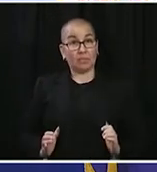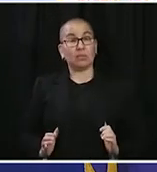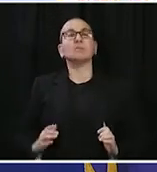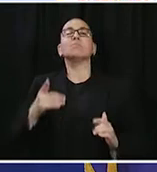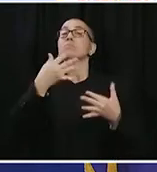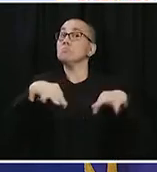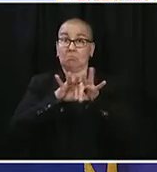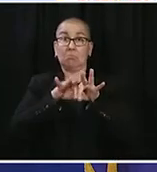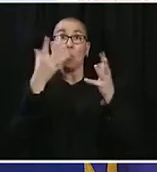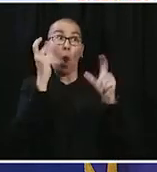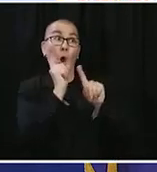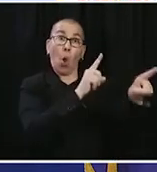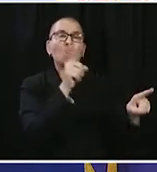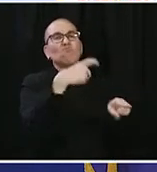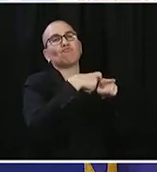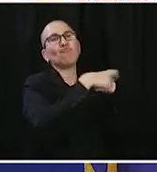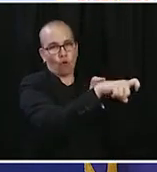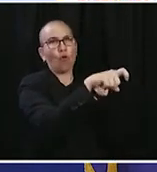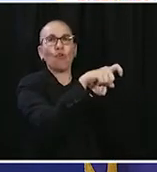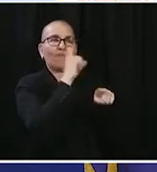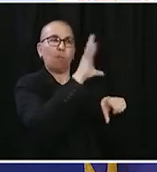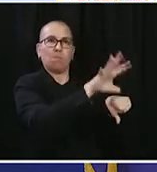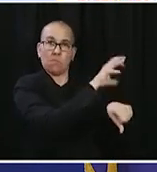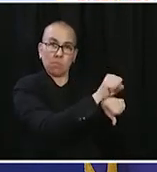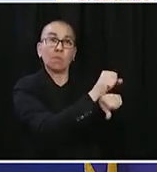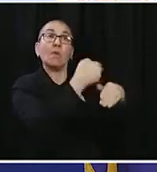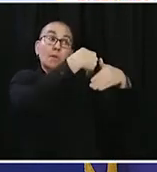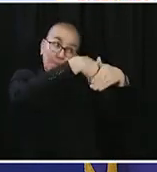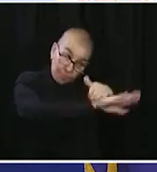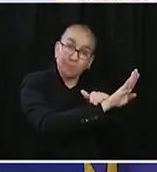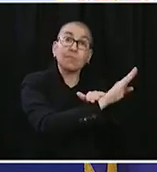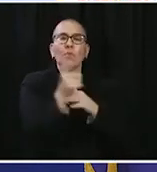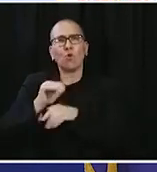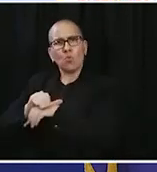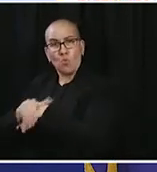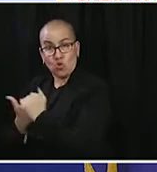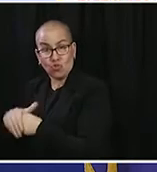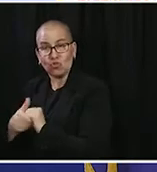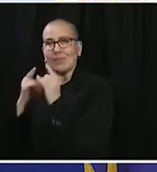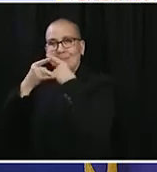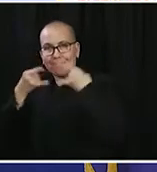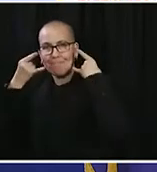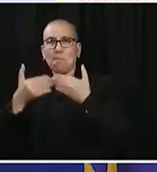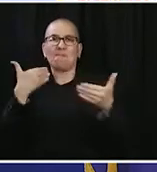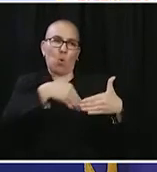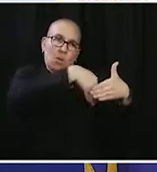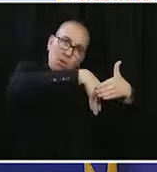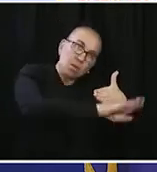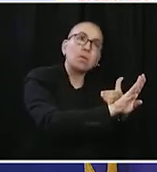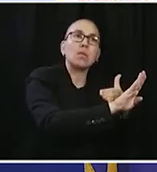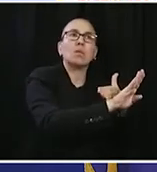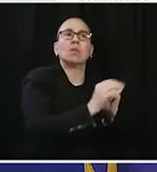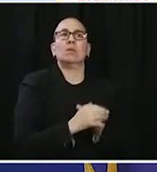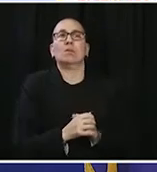at these barbershops, take temperatures with people if you have that capacity, but certainly there will be protocols in place for